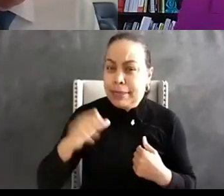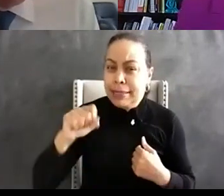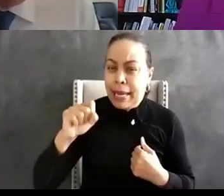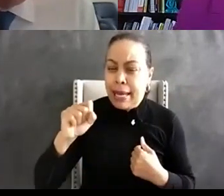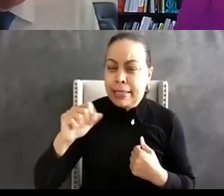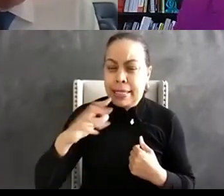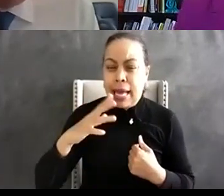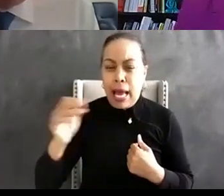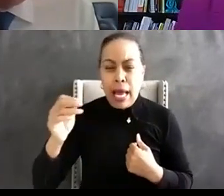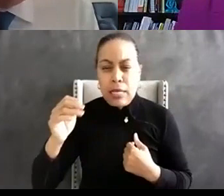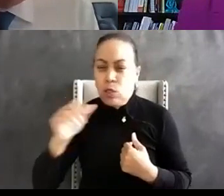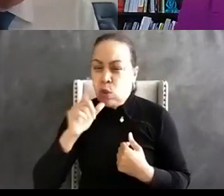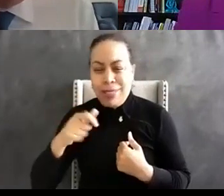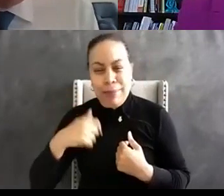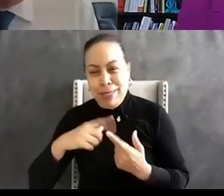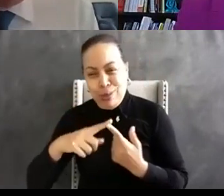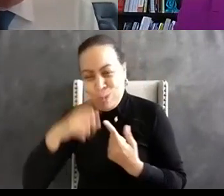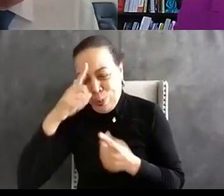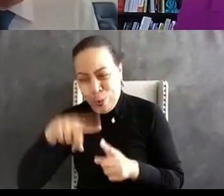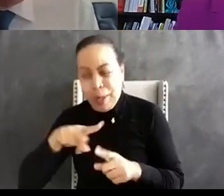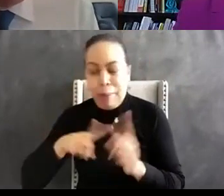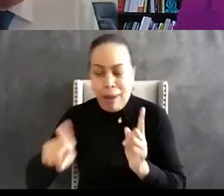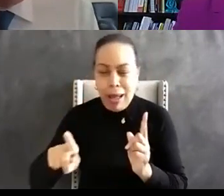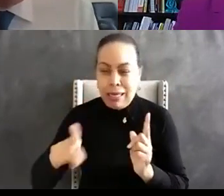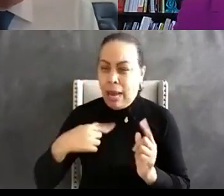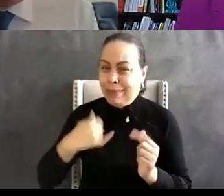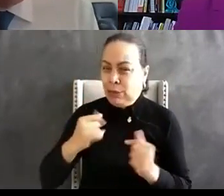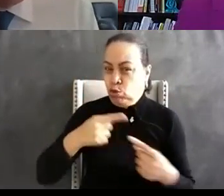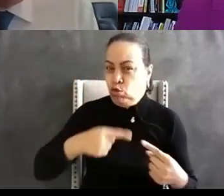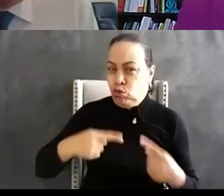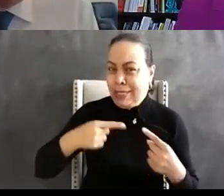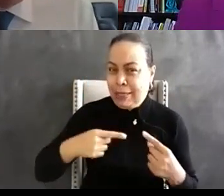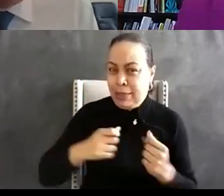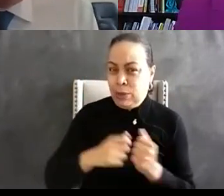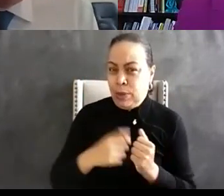me to co-sign on this but I think where I'm struggling here is